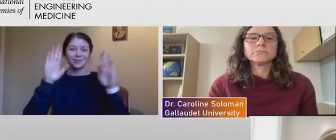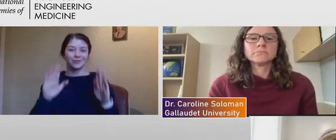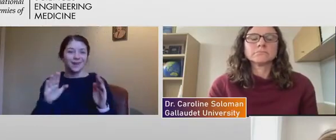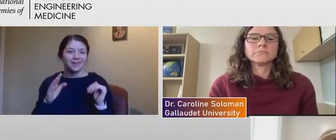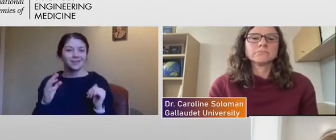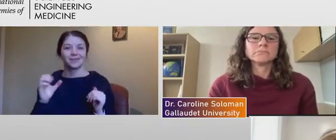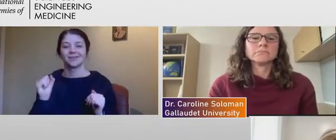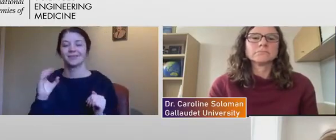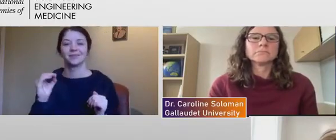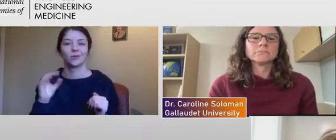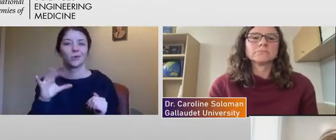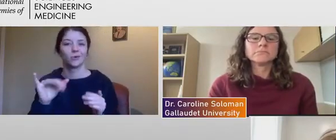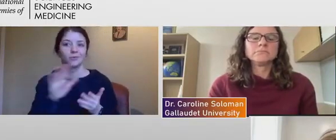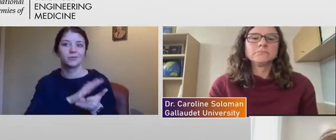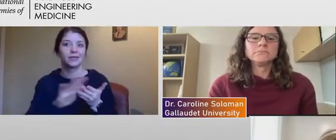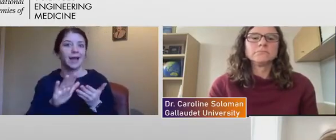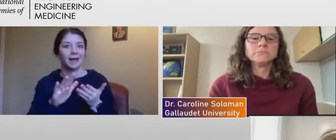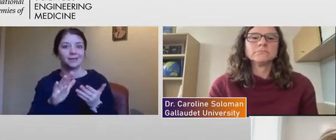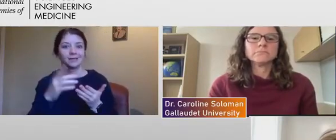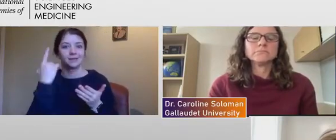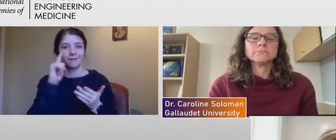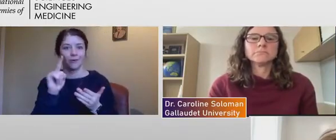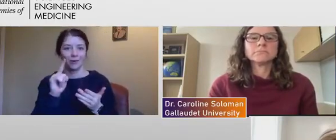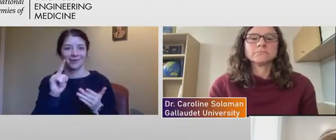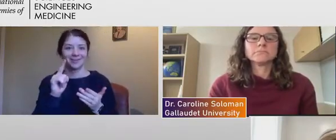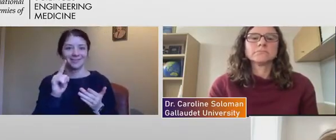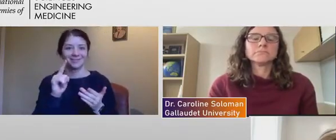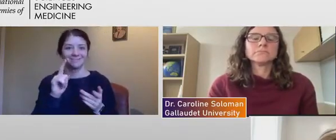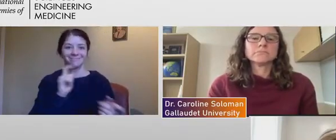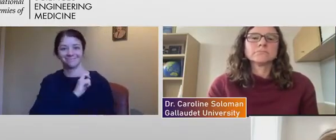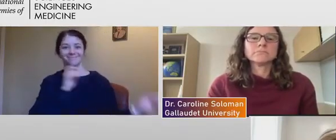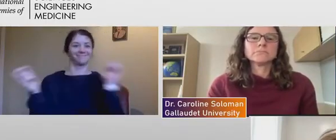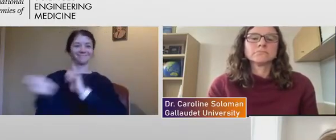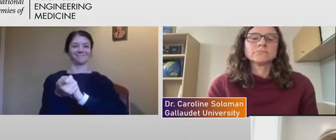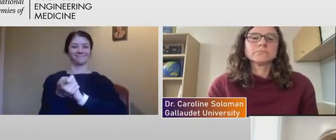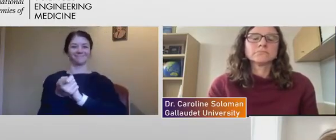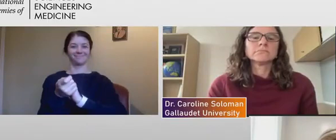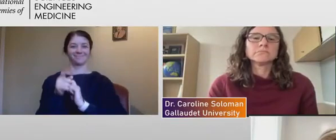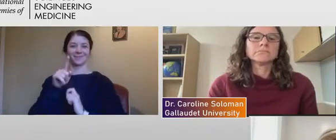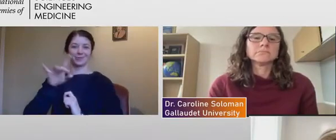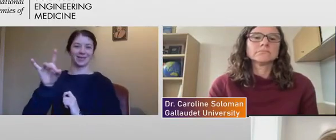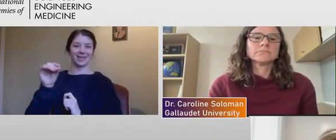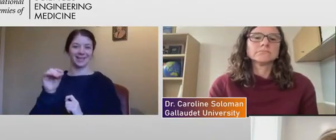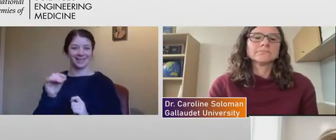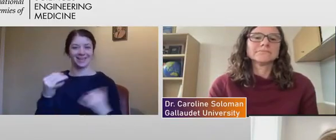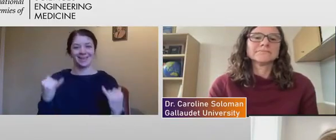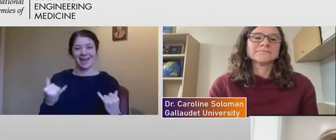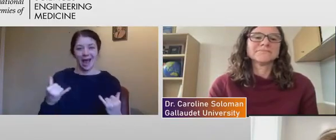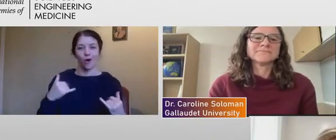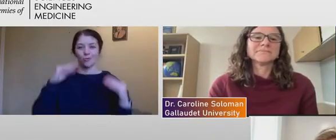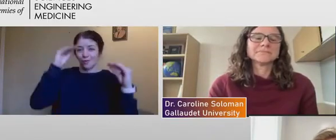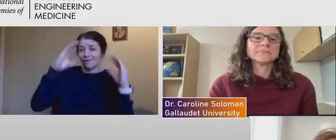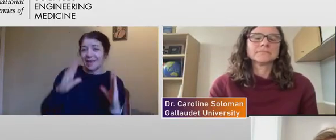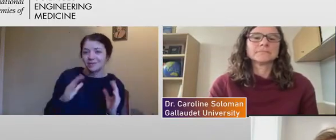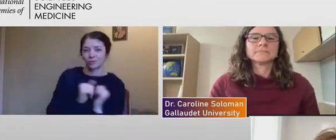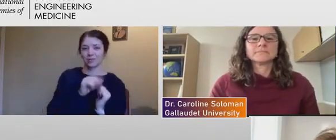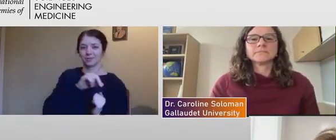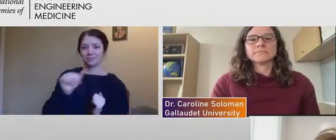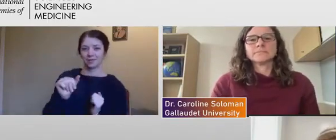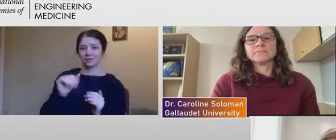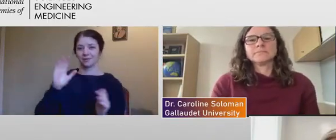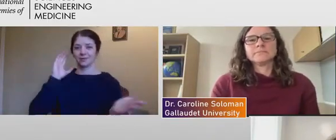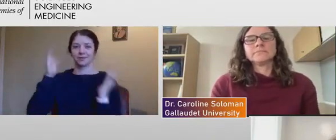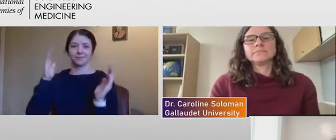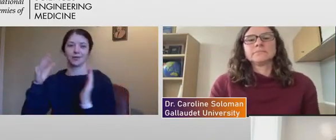much nicer to be on this end of the spectrum as a professor with a disability than those, uh,